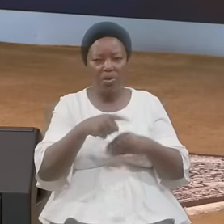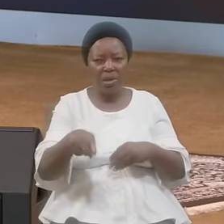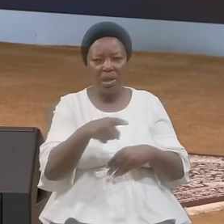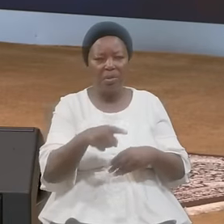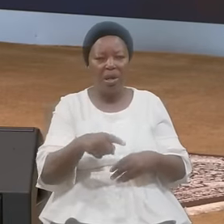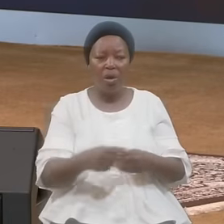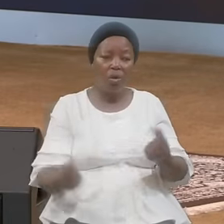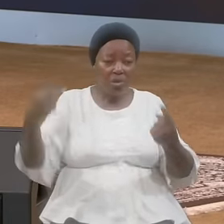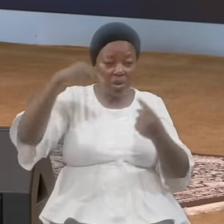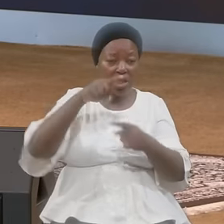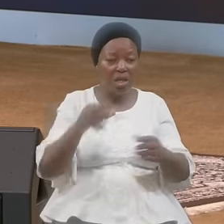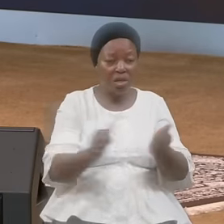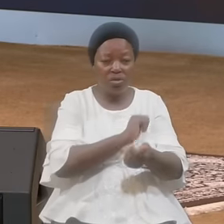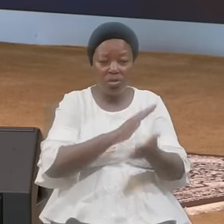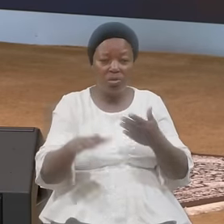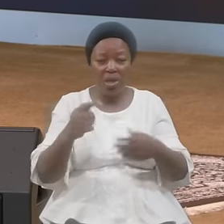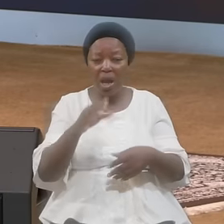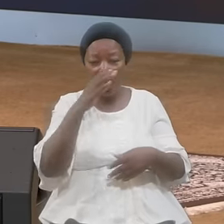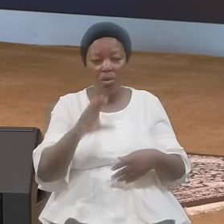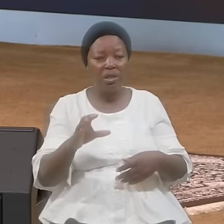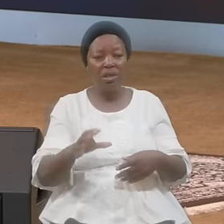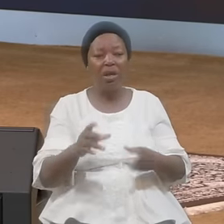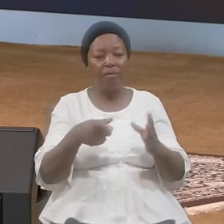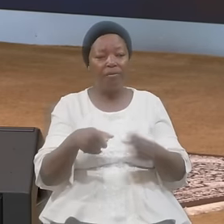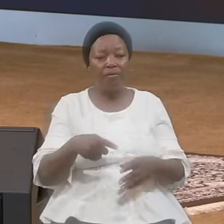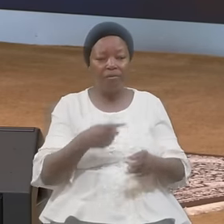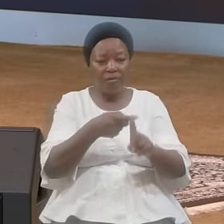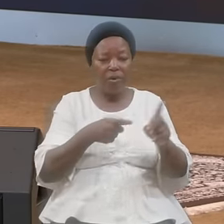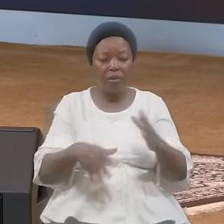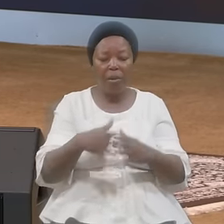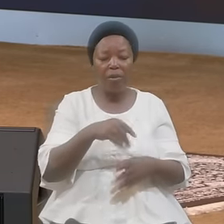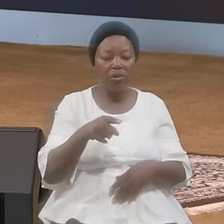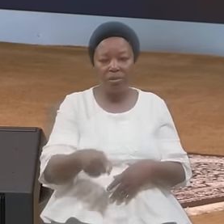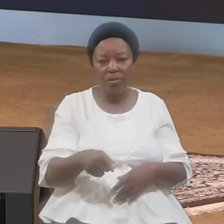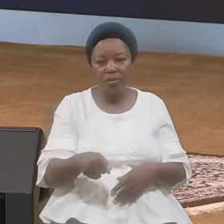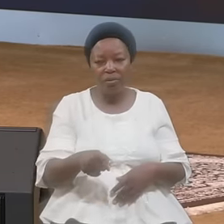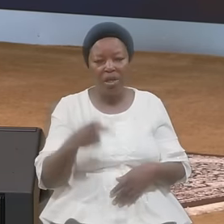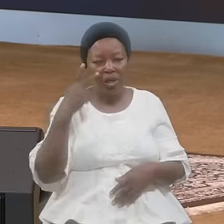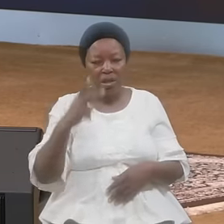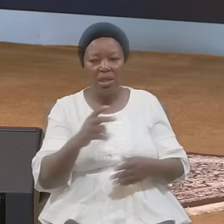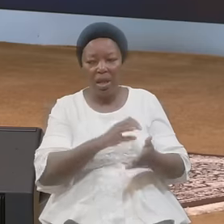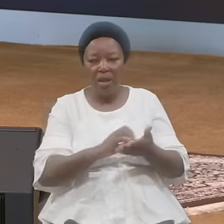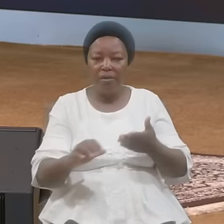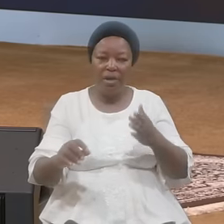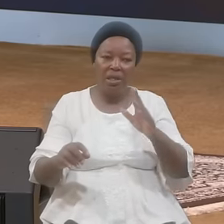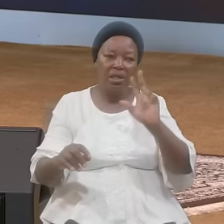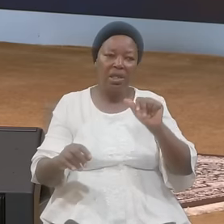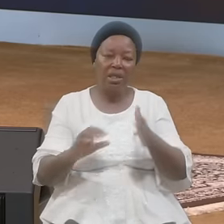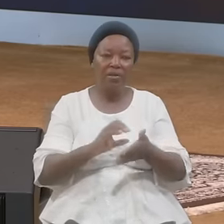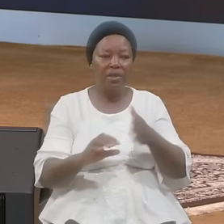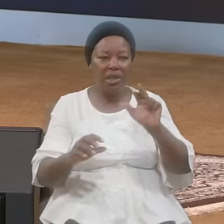Destroy Their Corset From Among You Look At Verse 13 In Verse 13